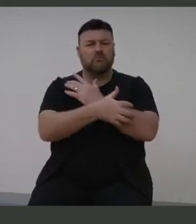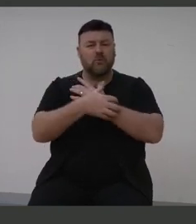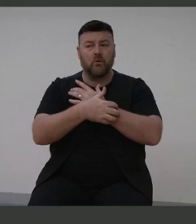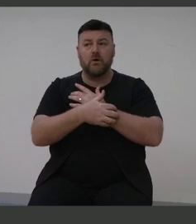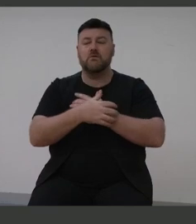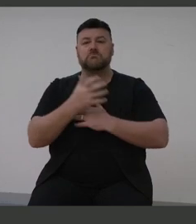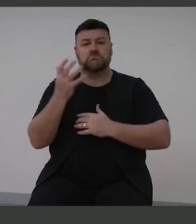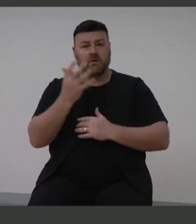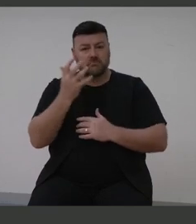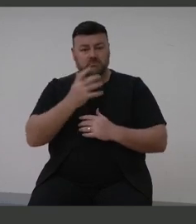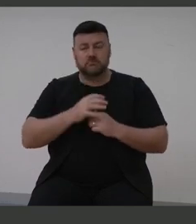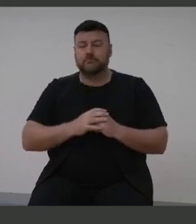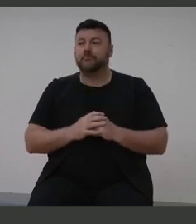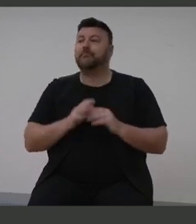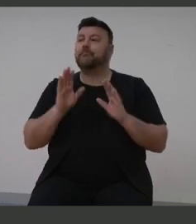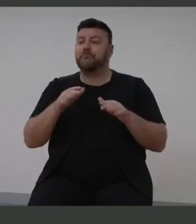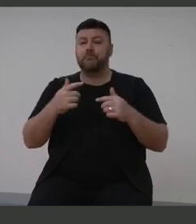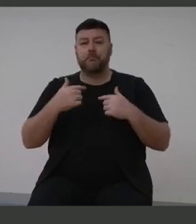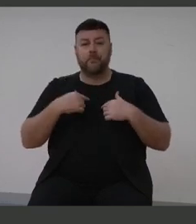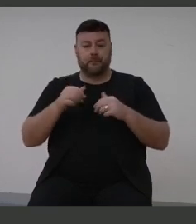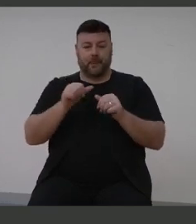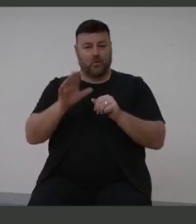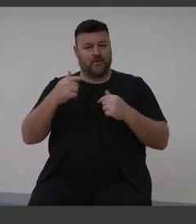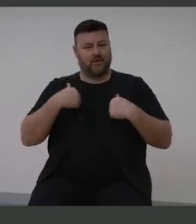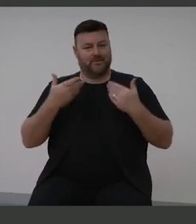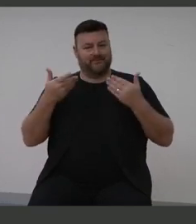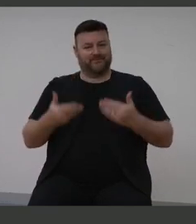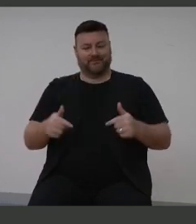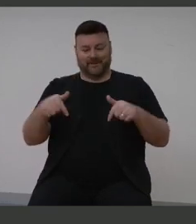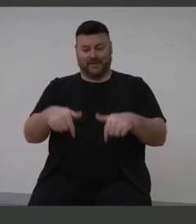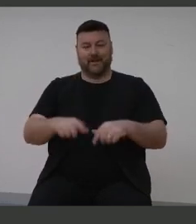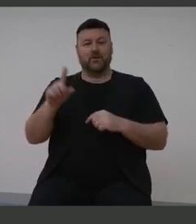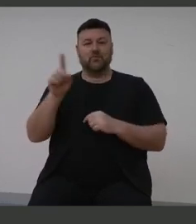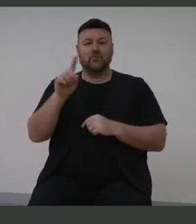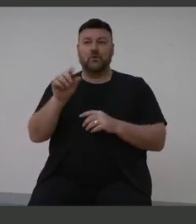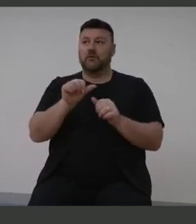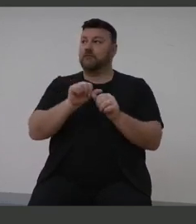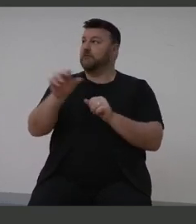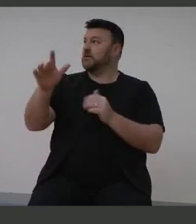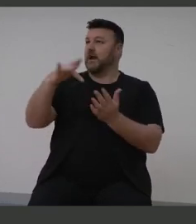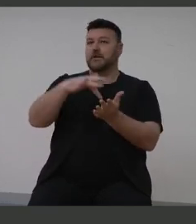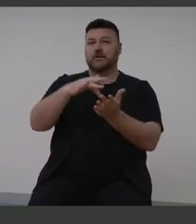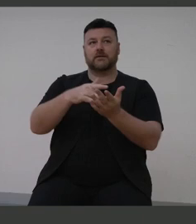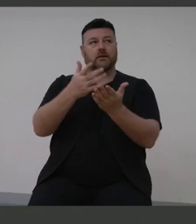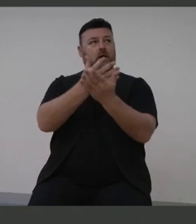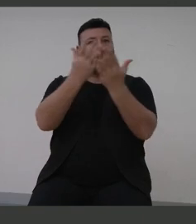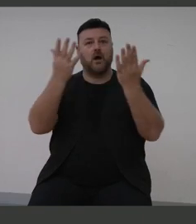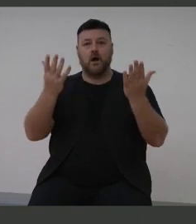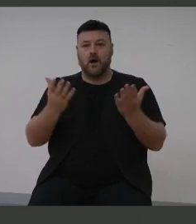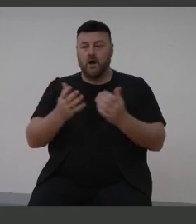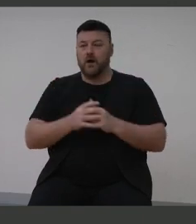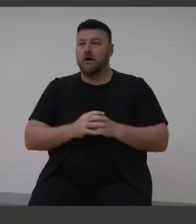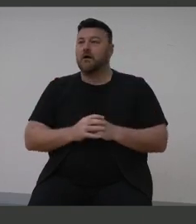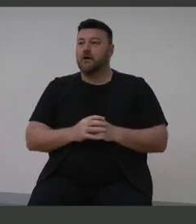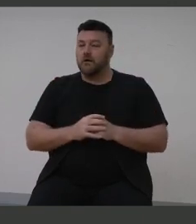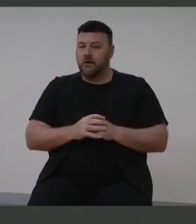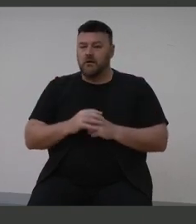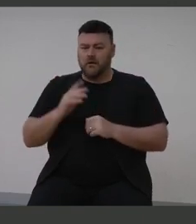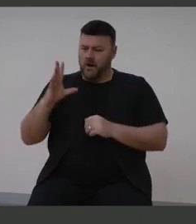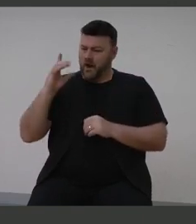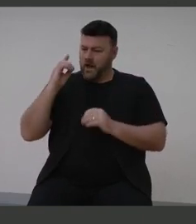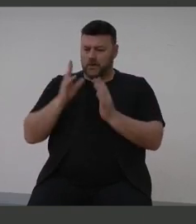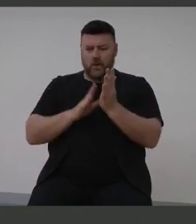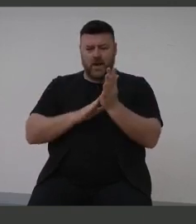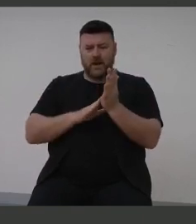It is great to be here with you today at this extraordinarily fantastic centre, and as Minister Tudge referred to, I think, last